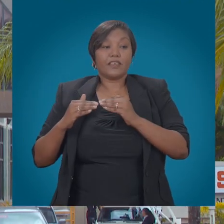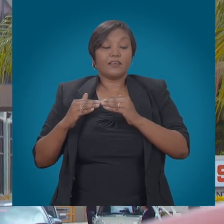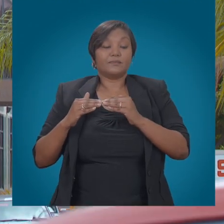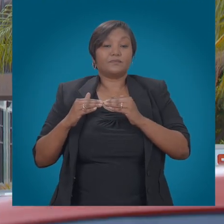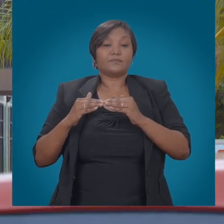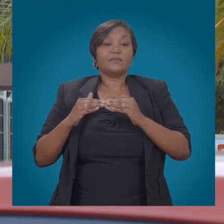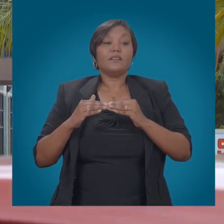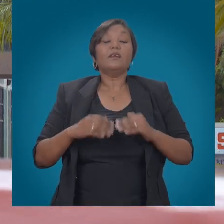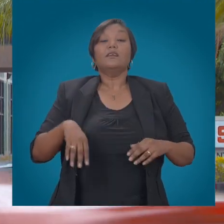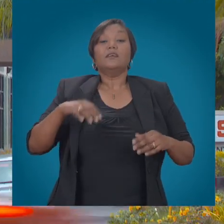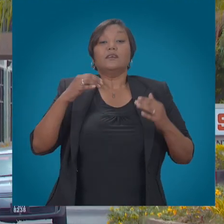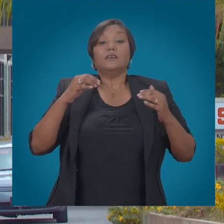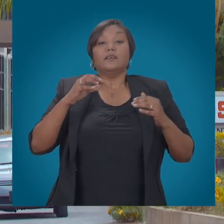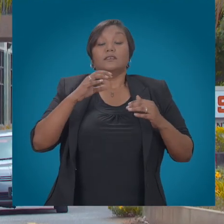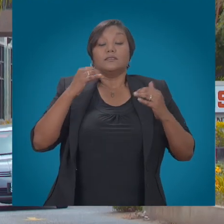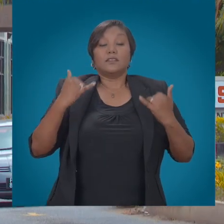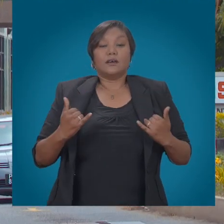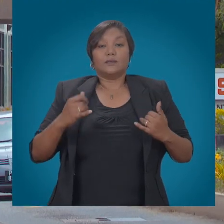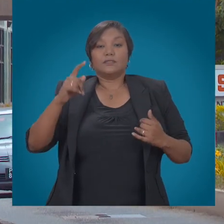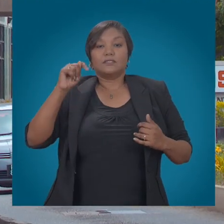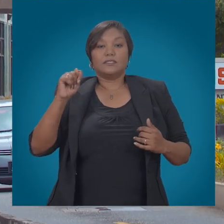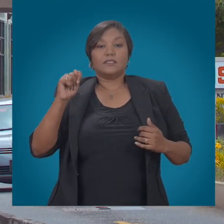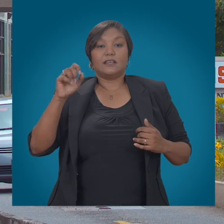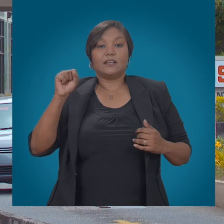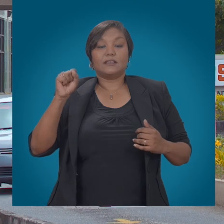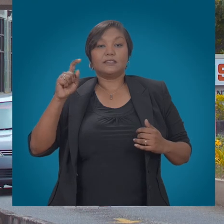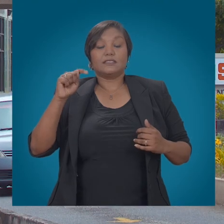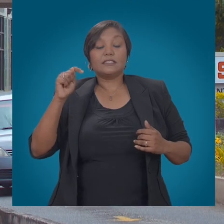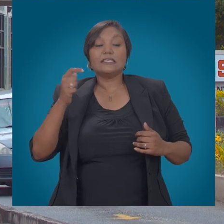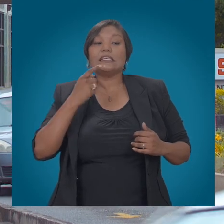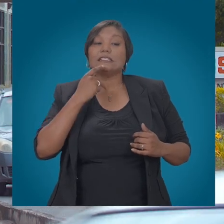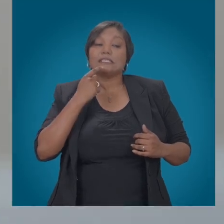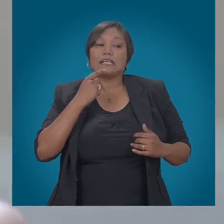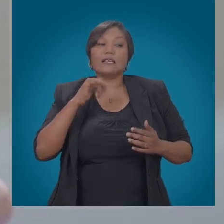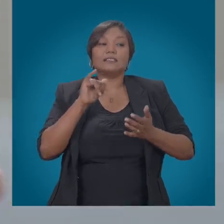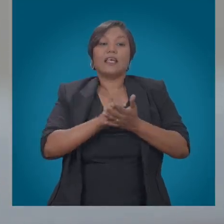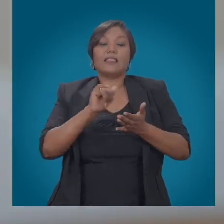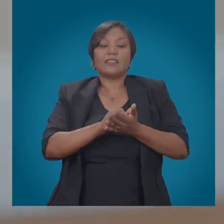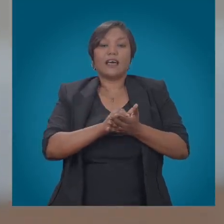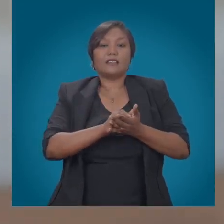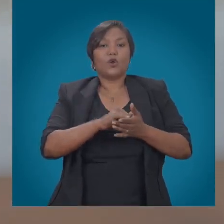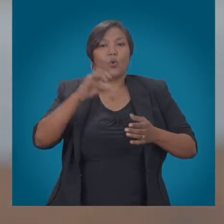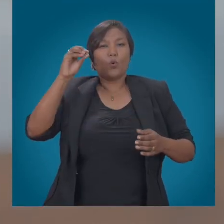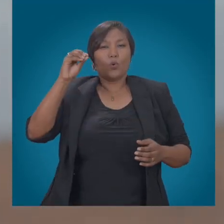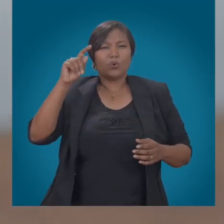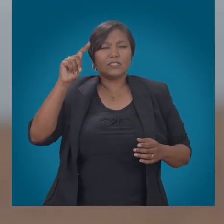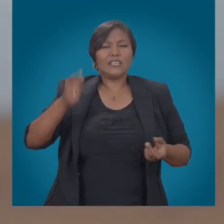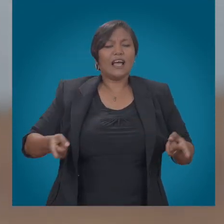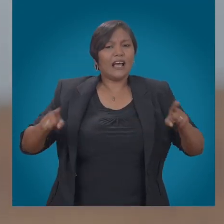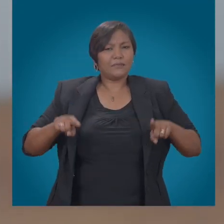block their services, the approach of another major conventional telecoms provider is somewhat different. For TSTT, the